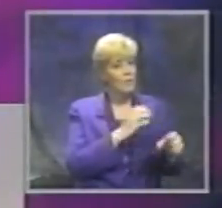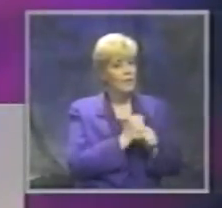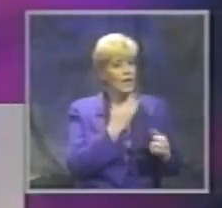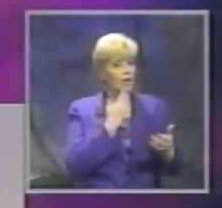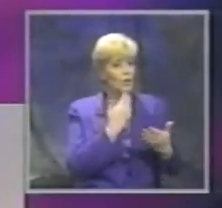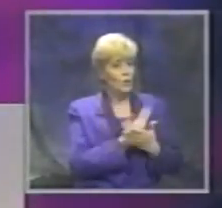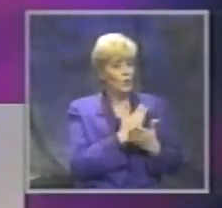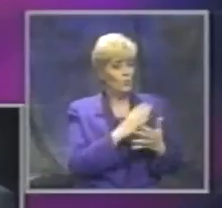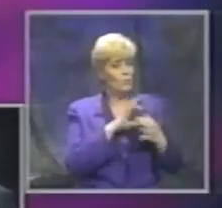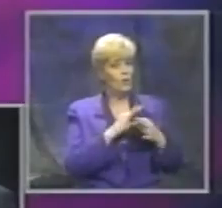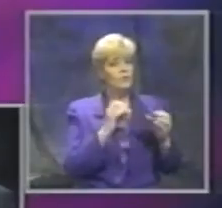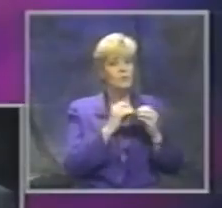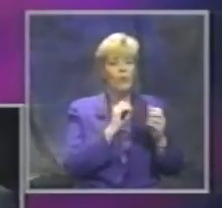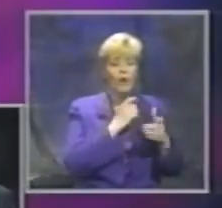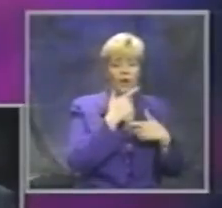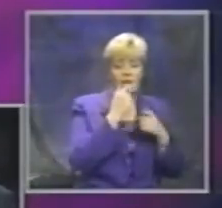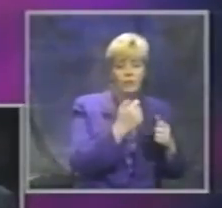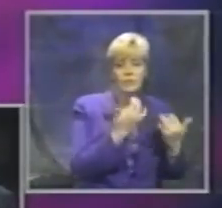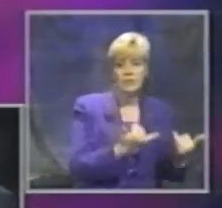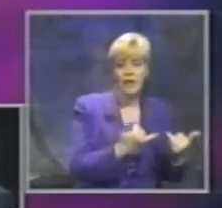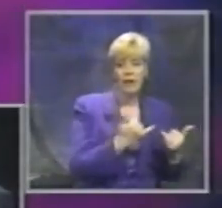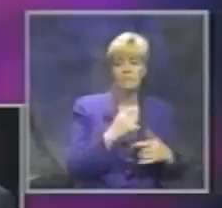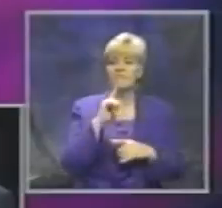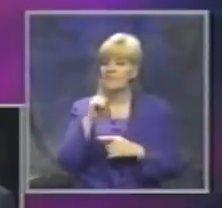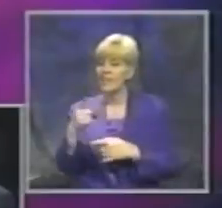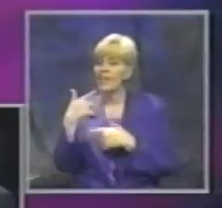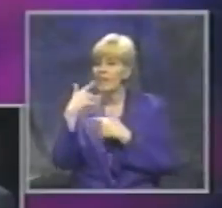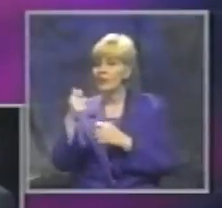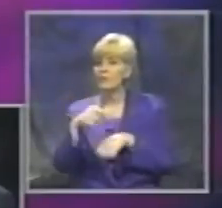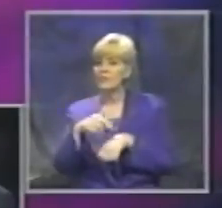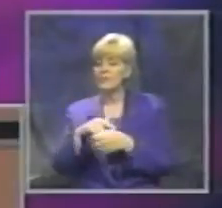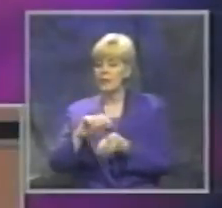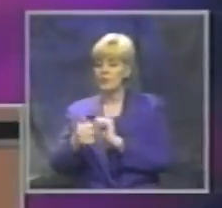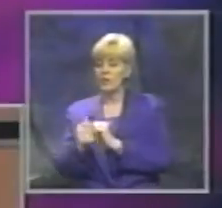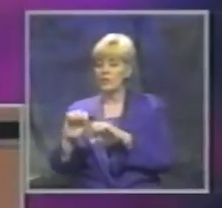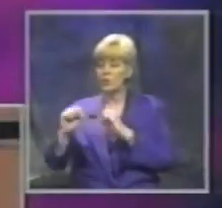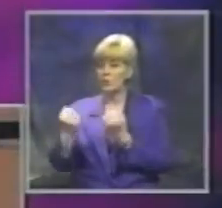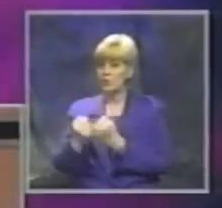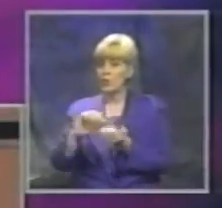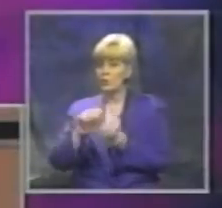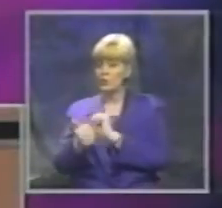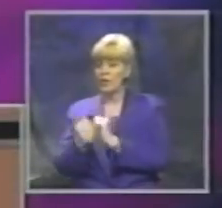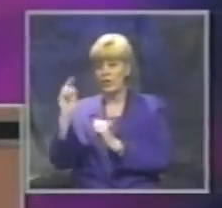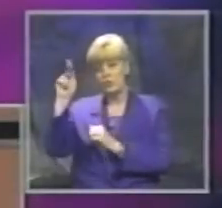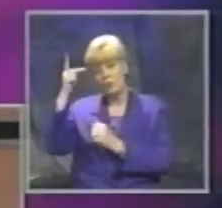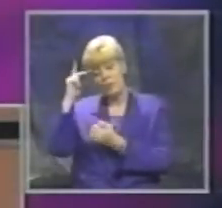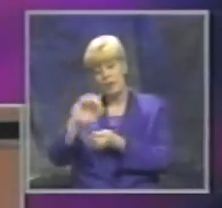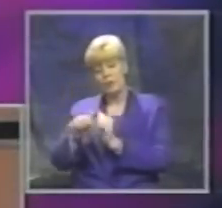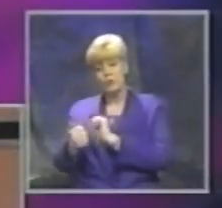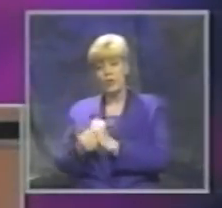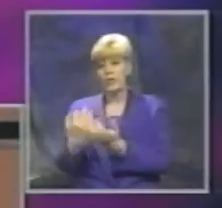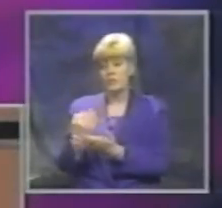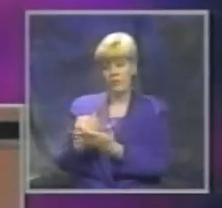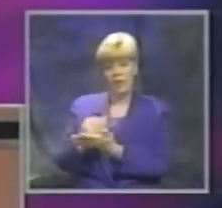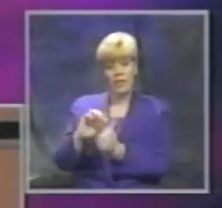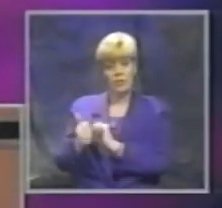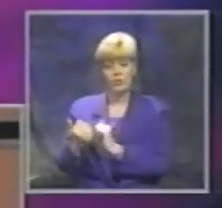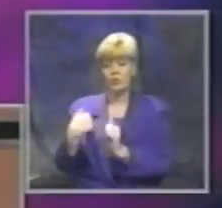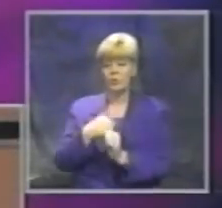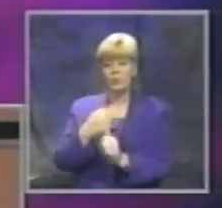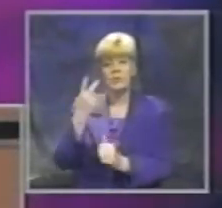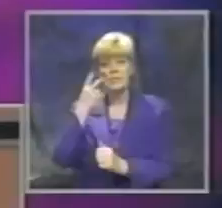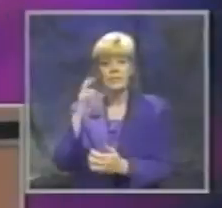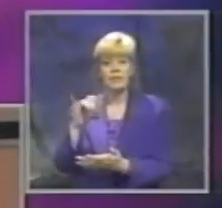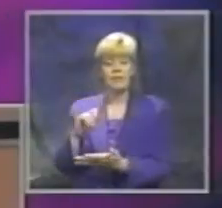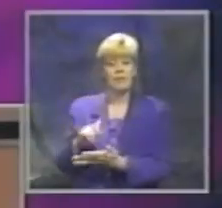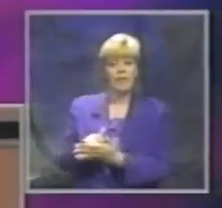more interest being generated now? Well, actually, it's an interesting time of change. There's social change. There's political change. There's financial change. We're seeing that